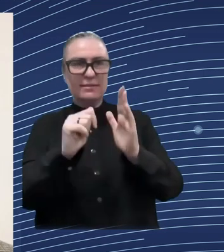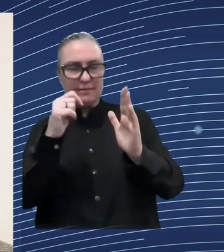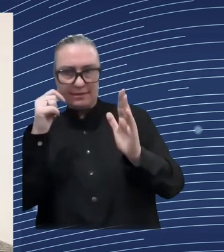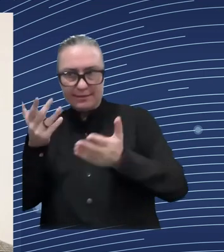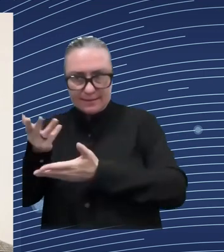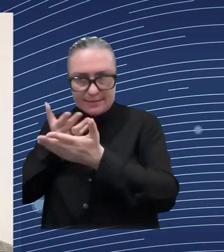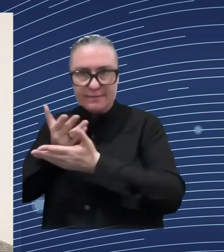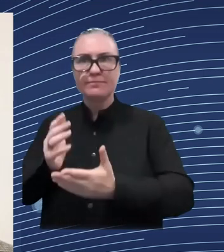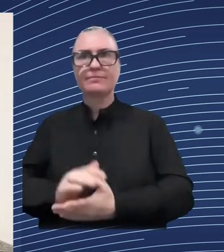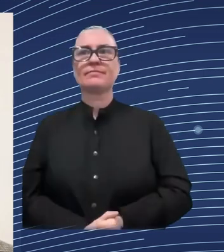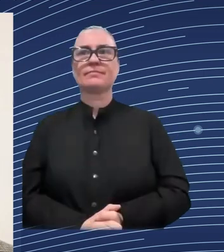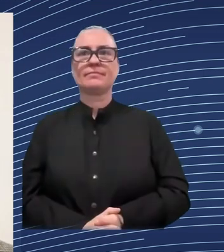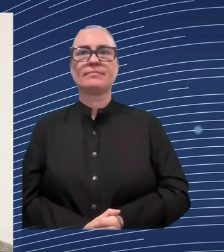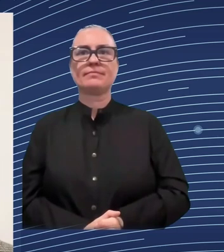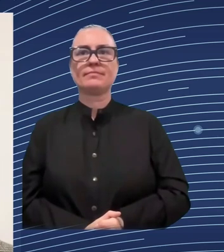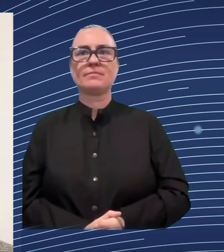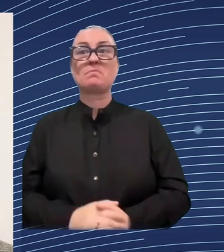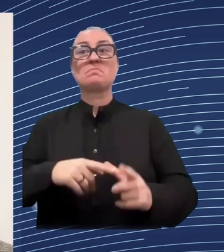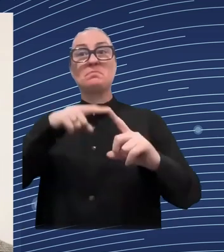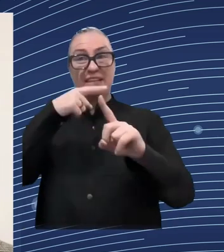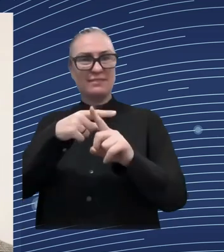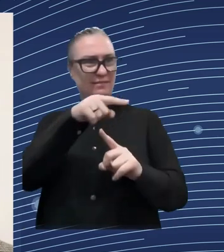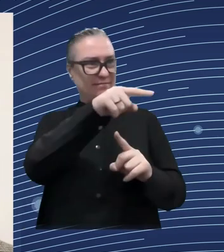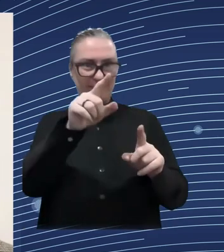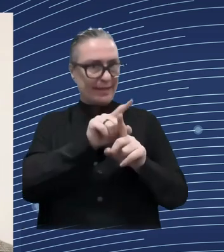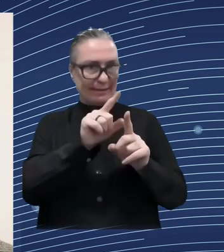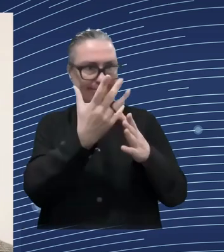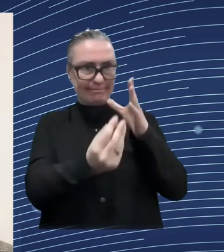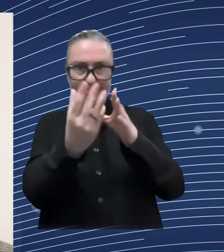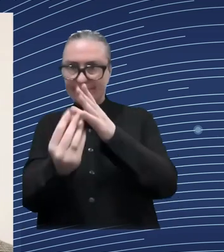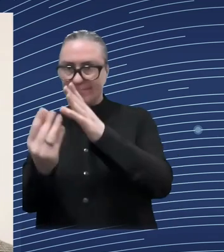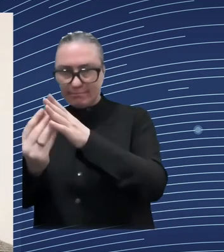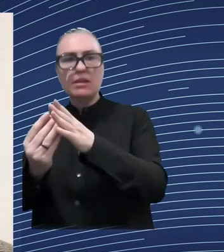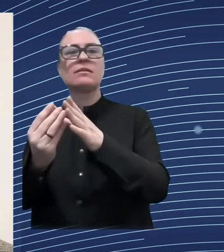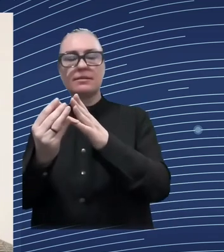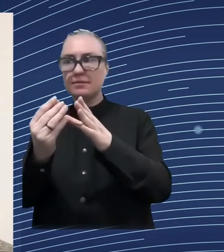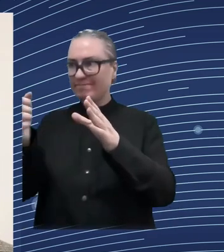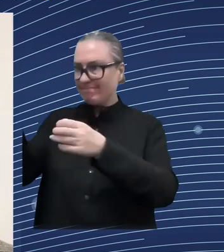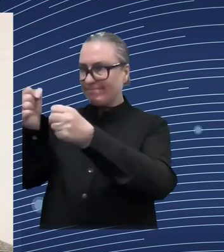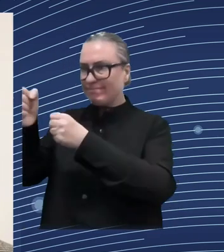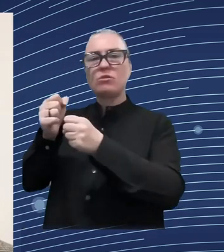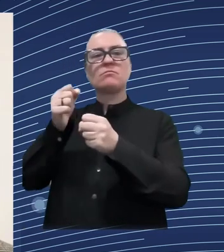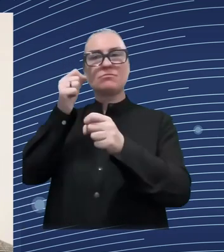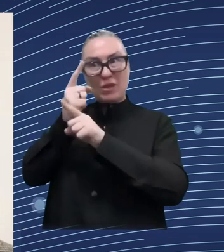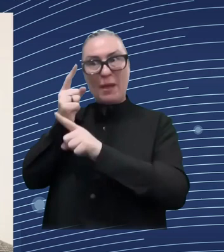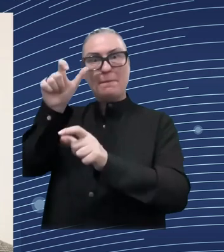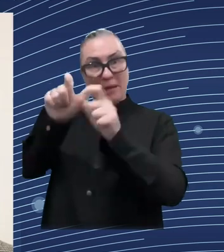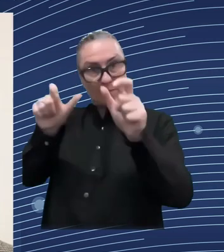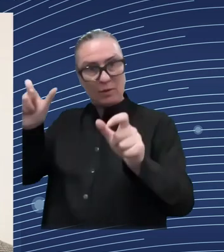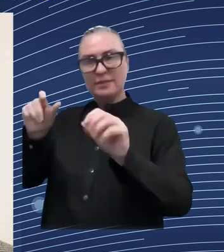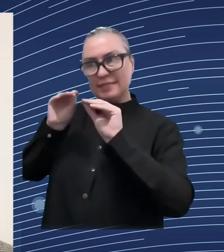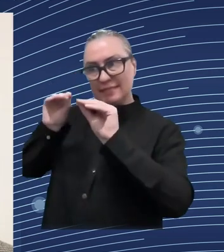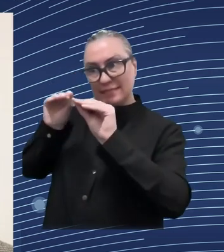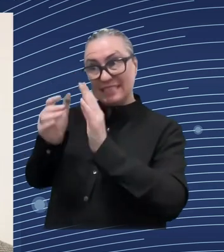the the sort of final point that i want to um um end on these are all critical parts of the